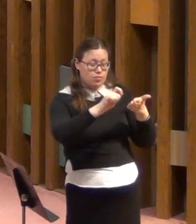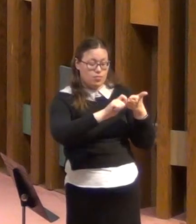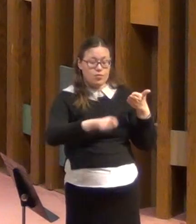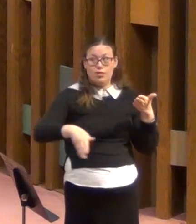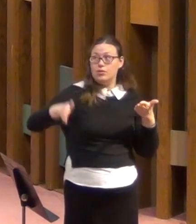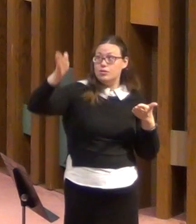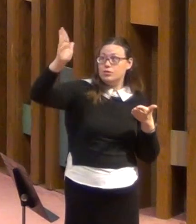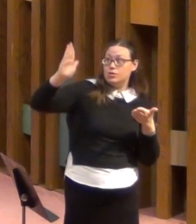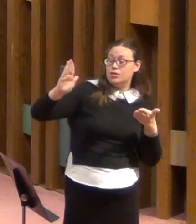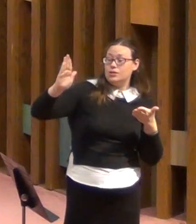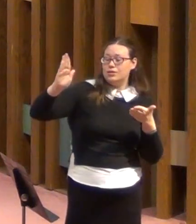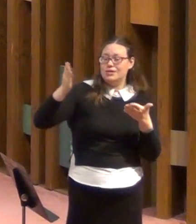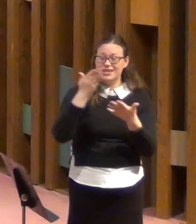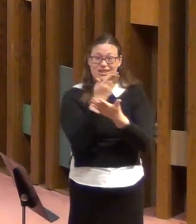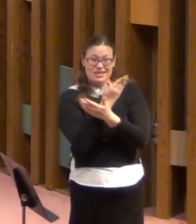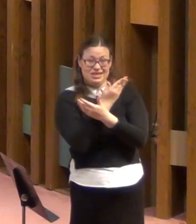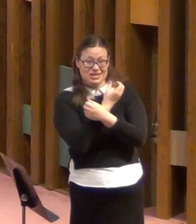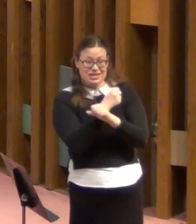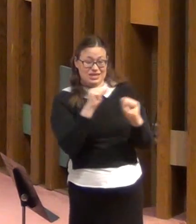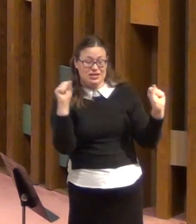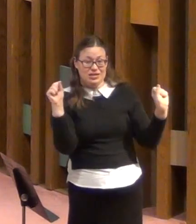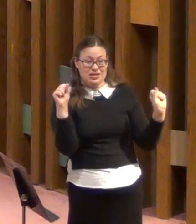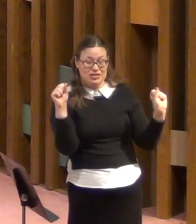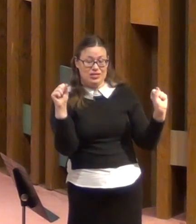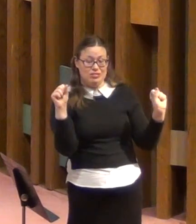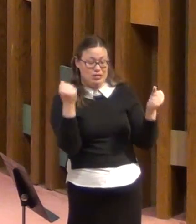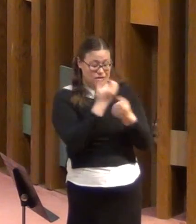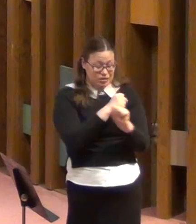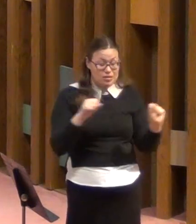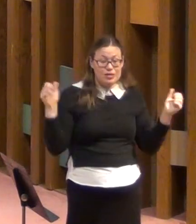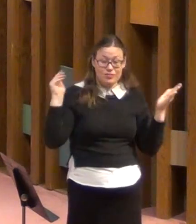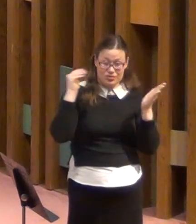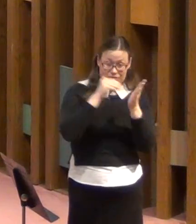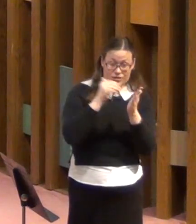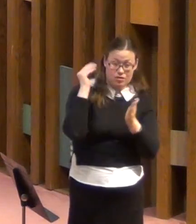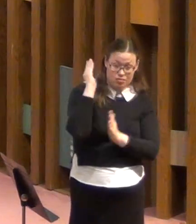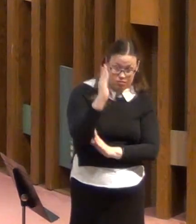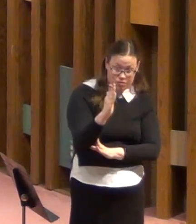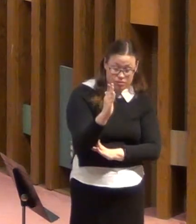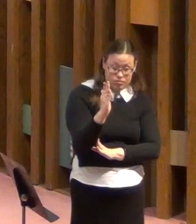delivered us, and he will deliver us again.